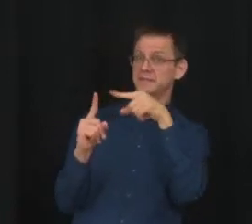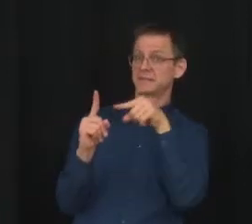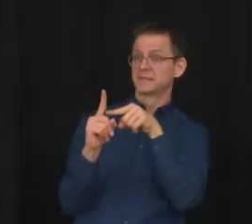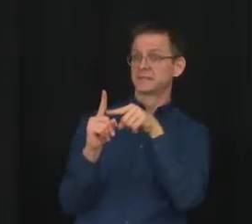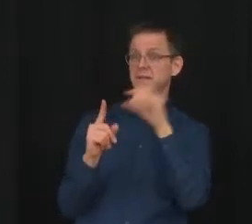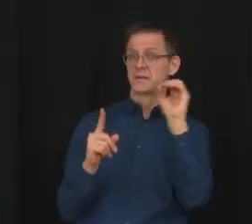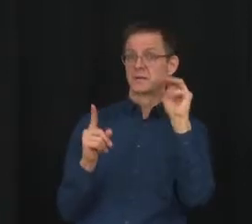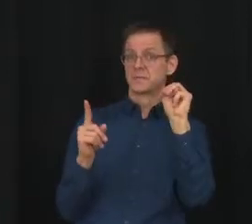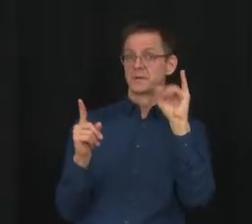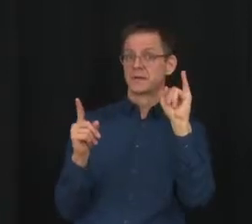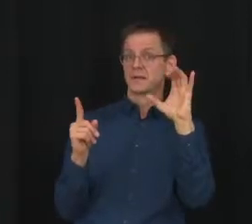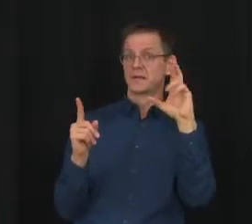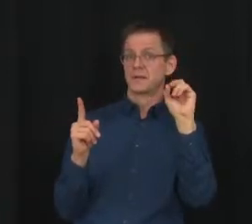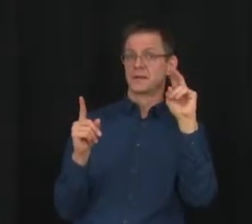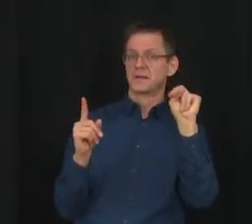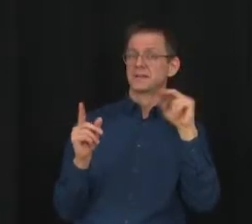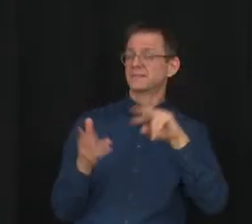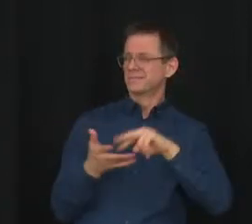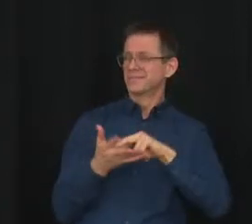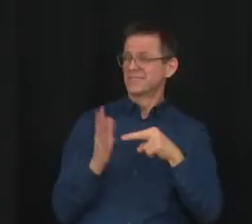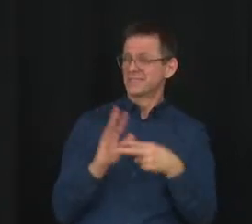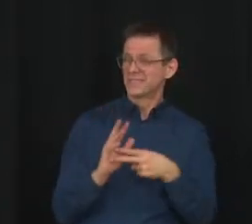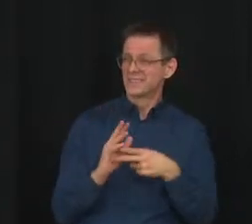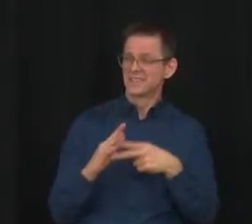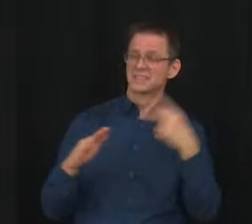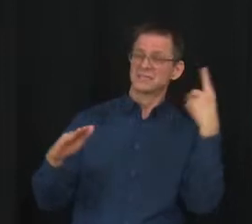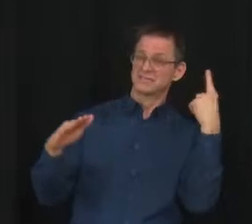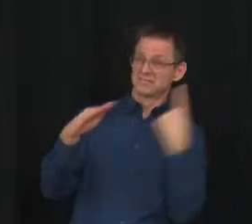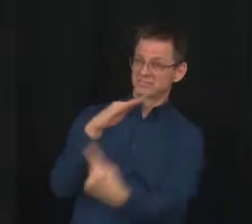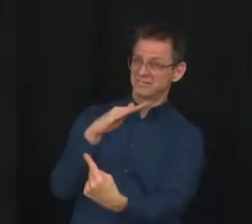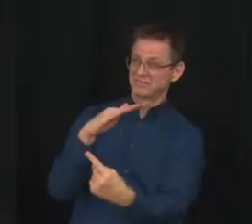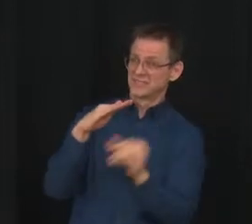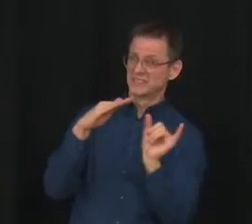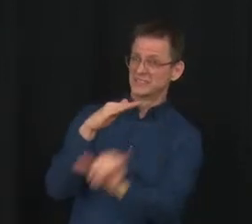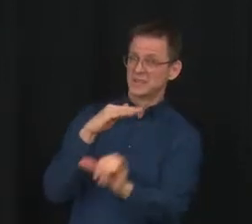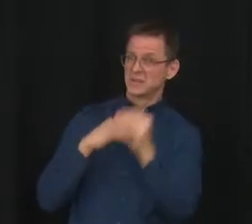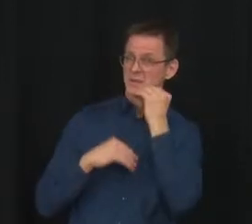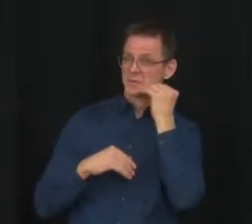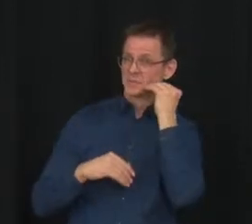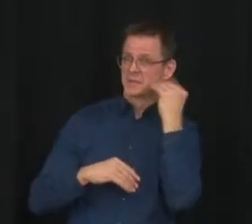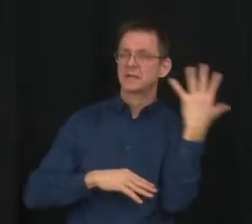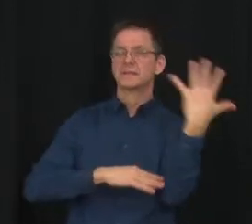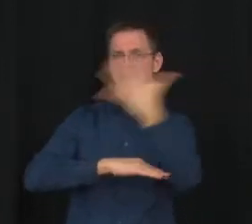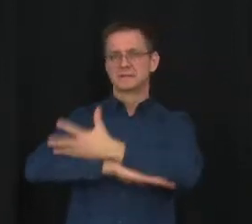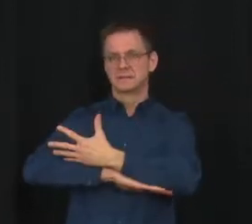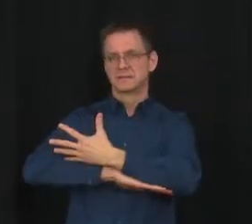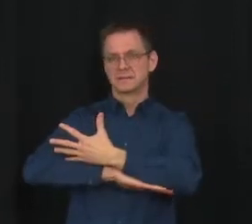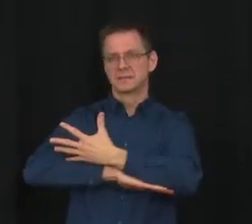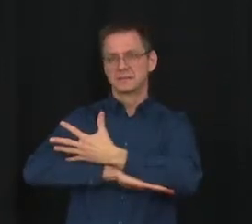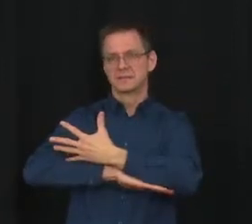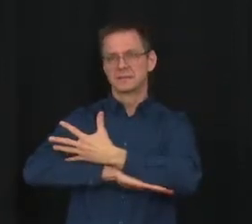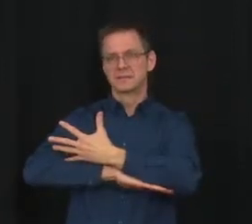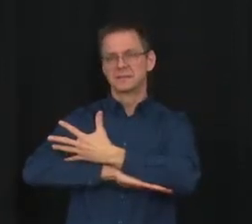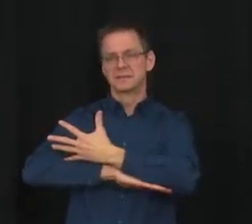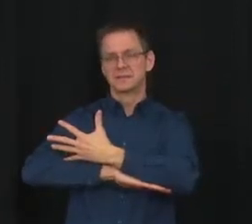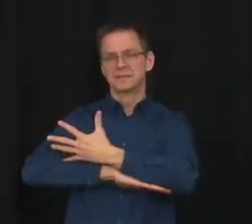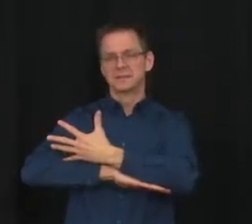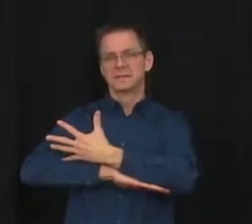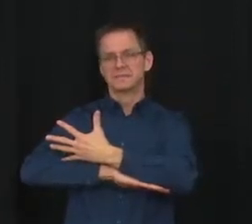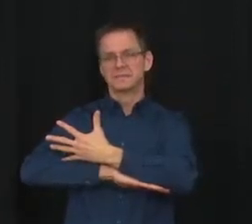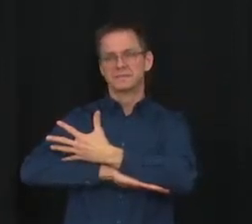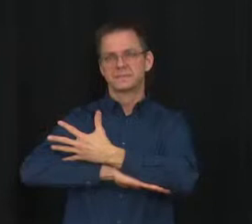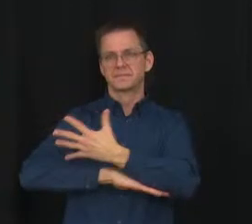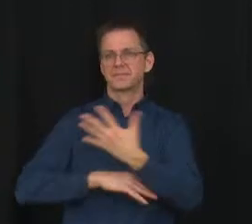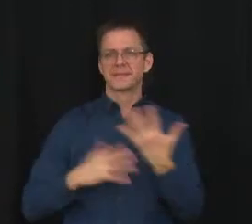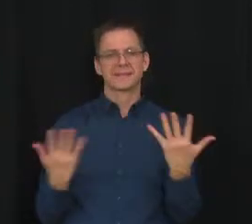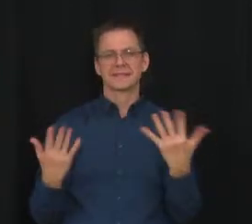students and staff members can get back into the classroom. So there's many factors to look at. we are continuing to monitor it very closely